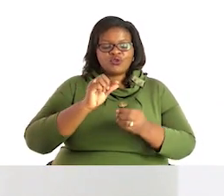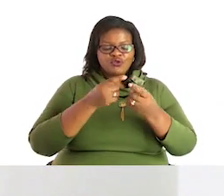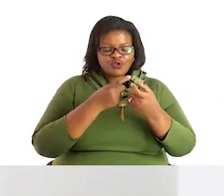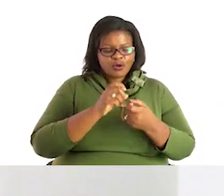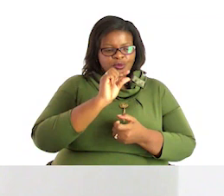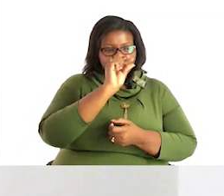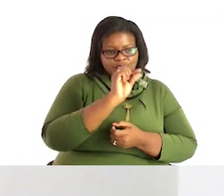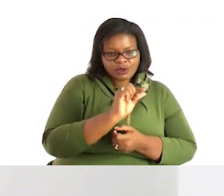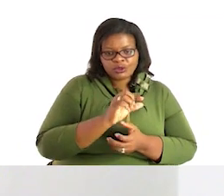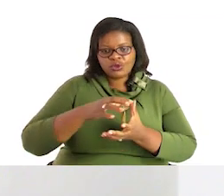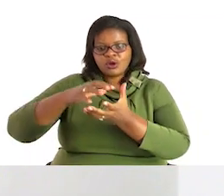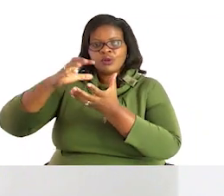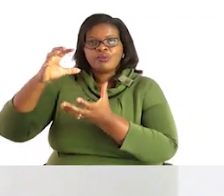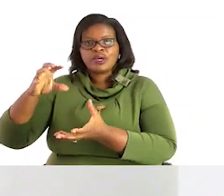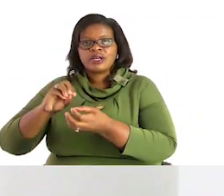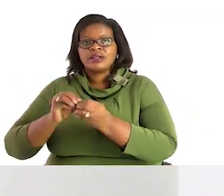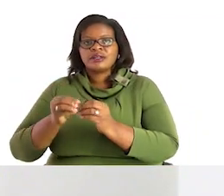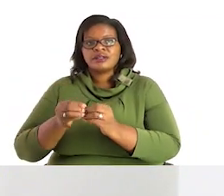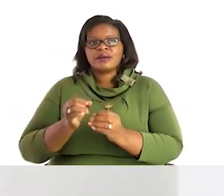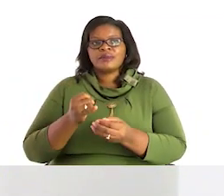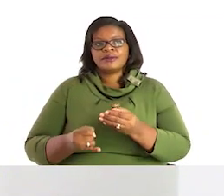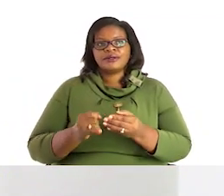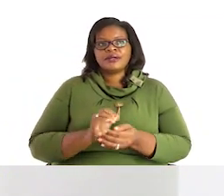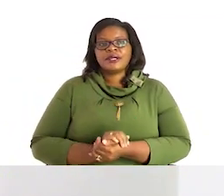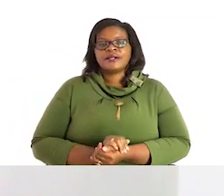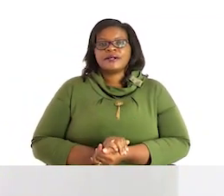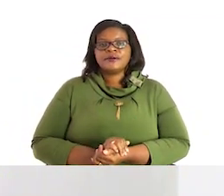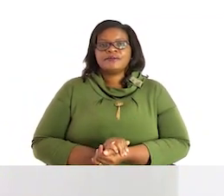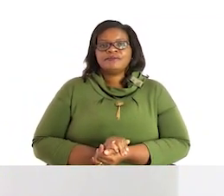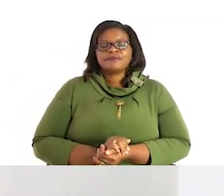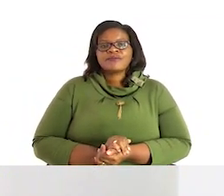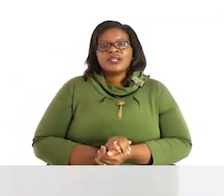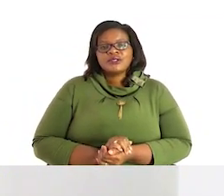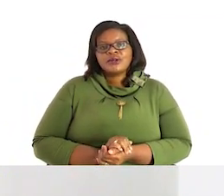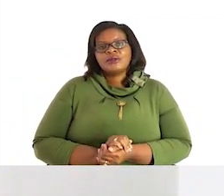going up or are going down let us now go to descending